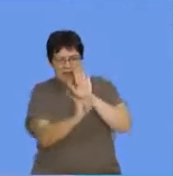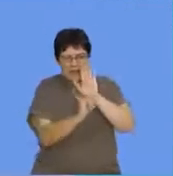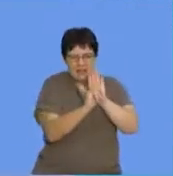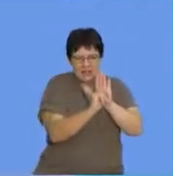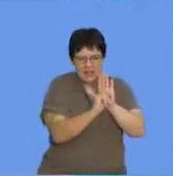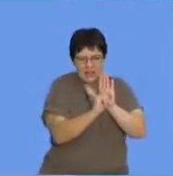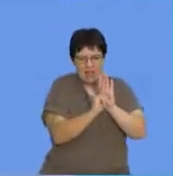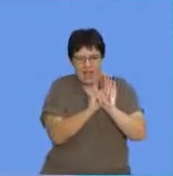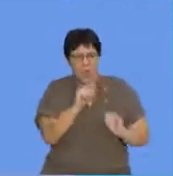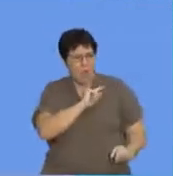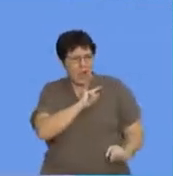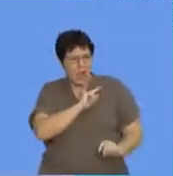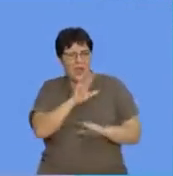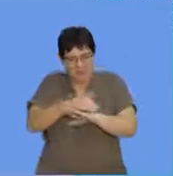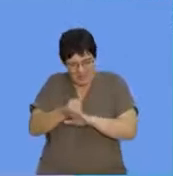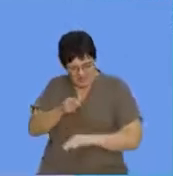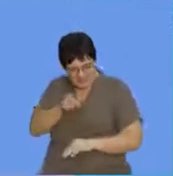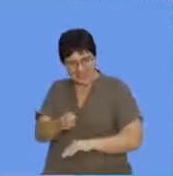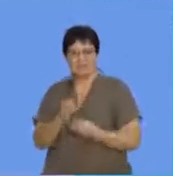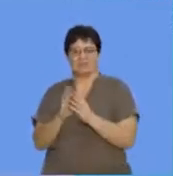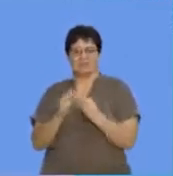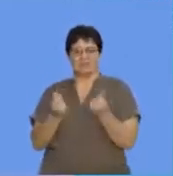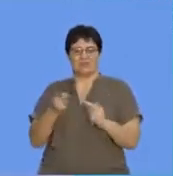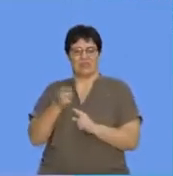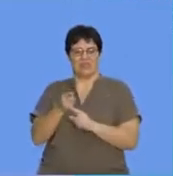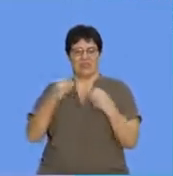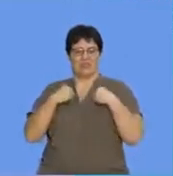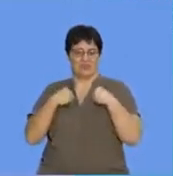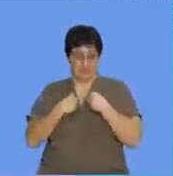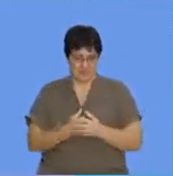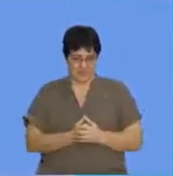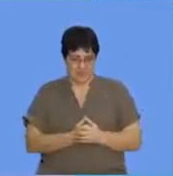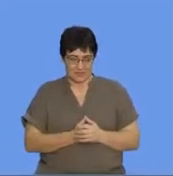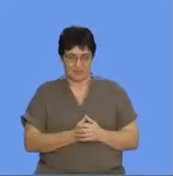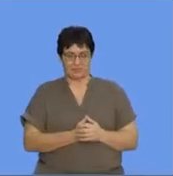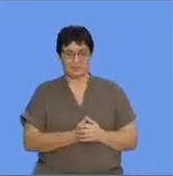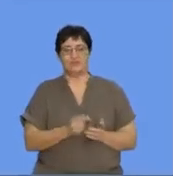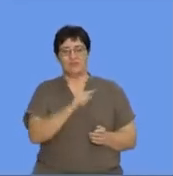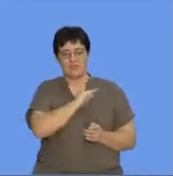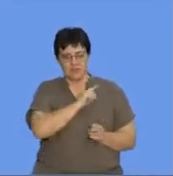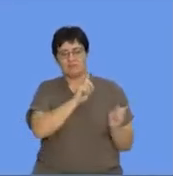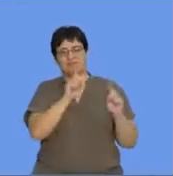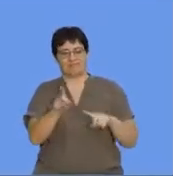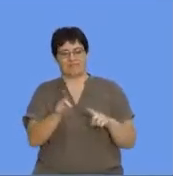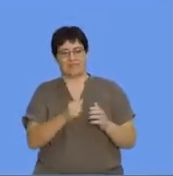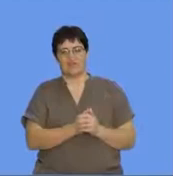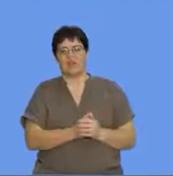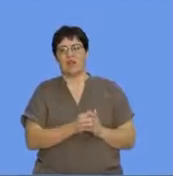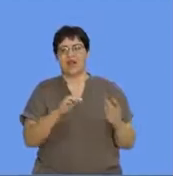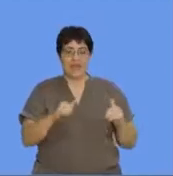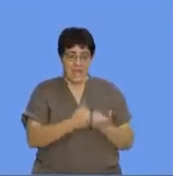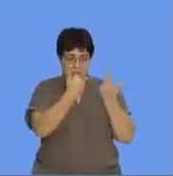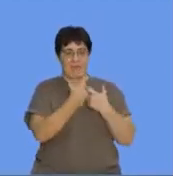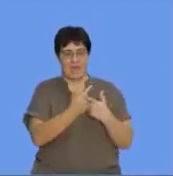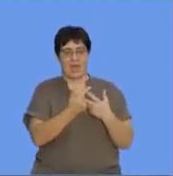properties. So it's going to be very exciting. Hence, I would say, would refer to the name as a game that matters.